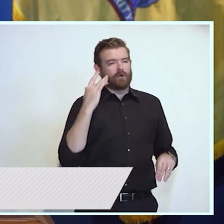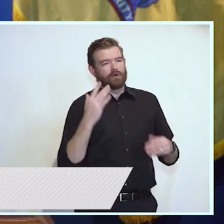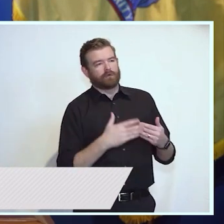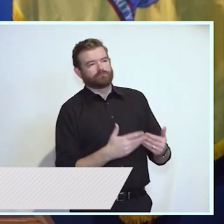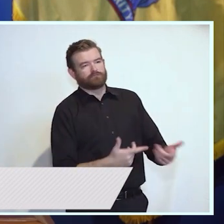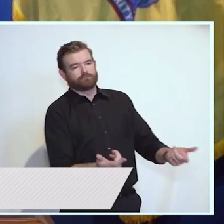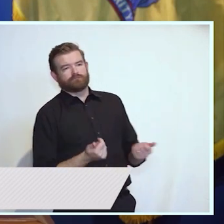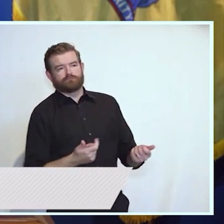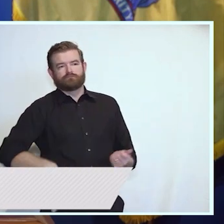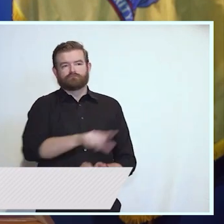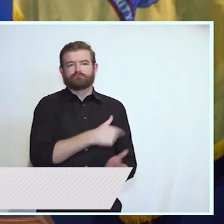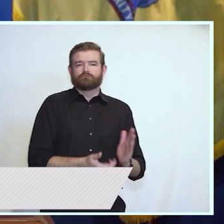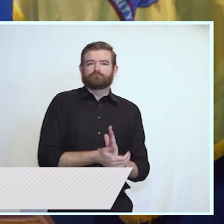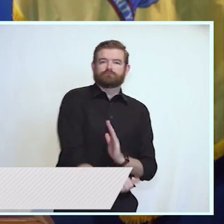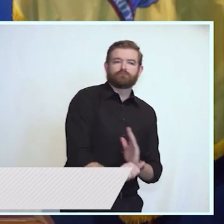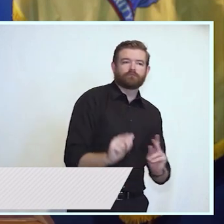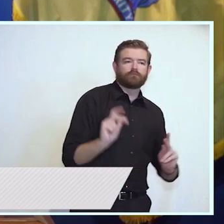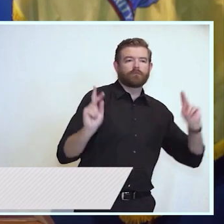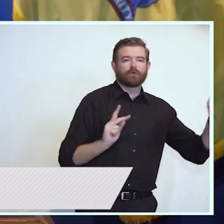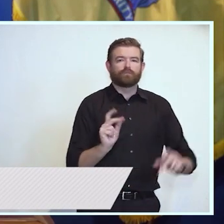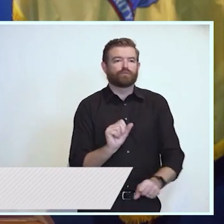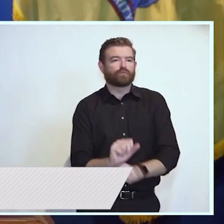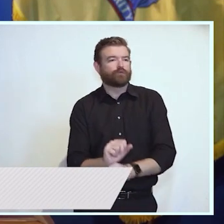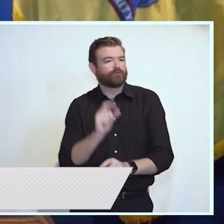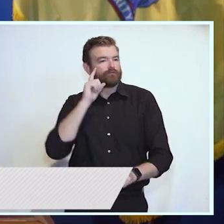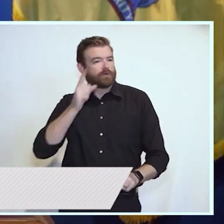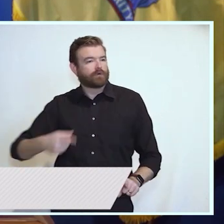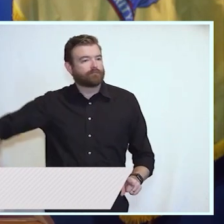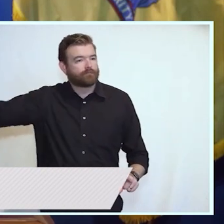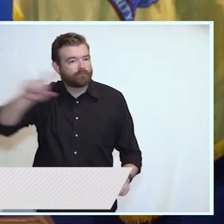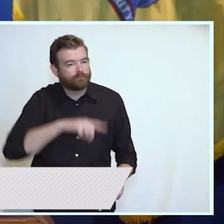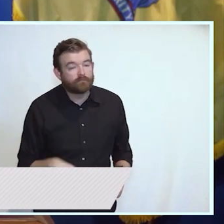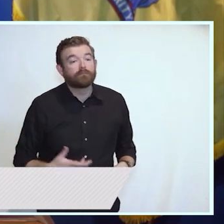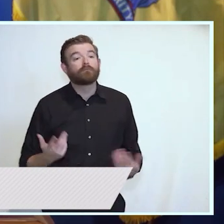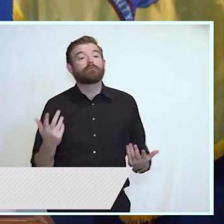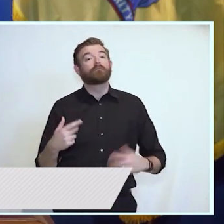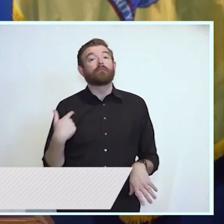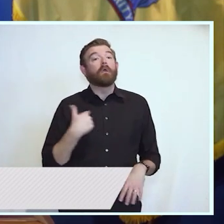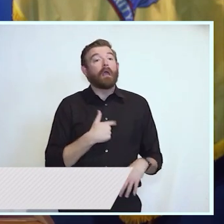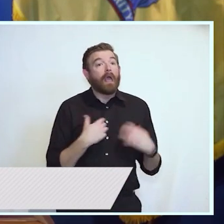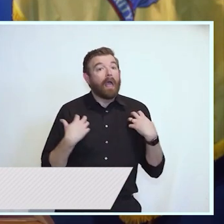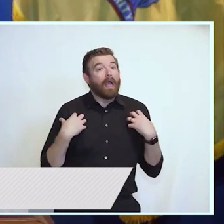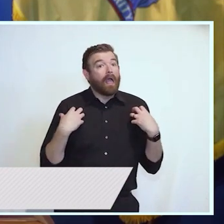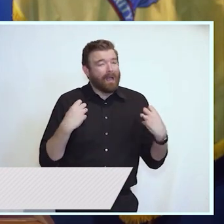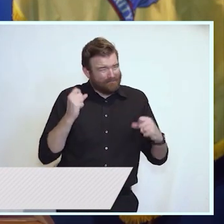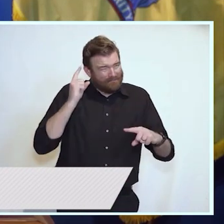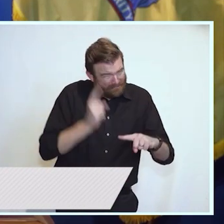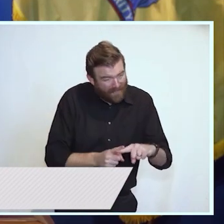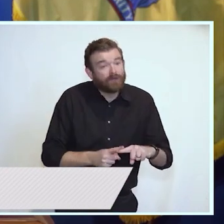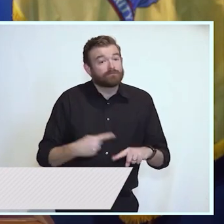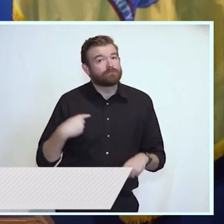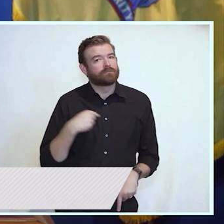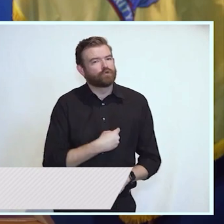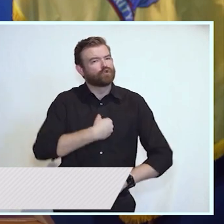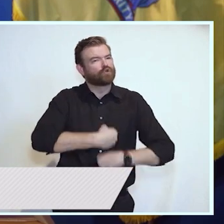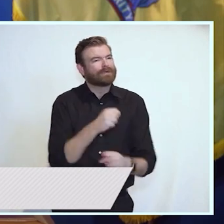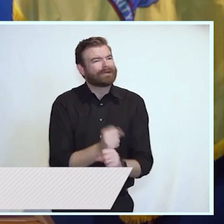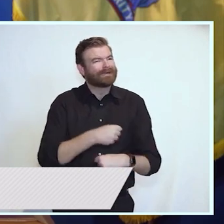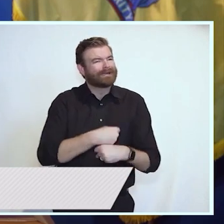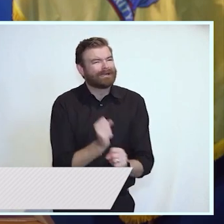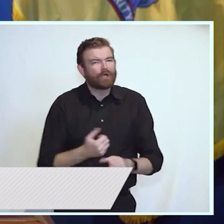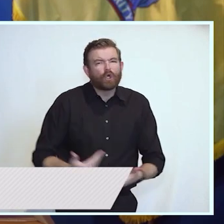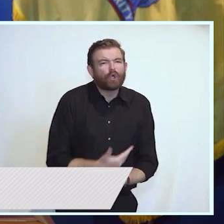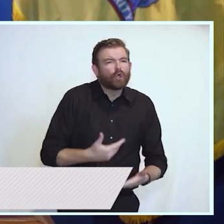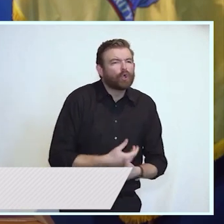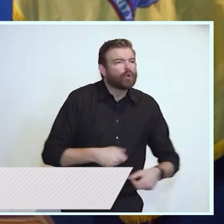And we're not just restoring but creating real opportunity for our young people to stay here and start a career to